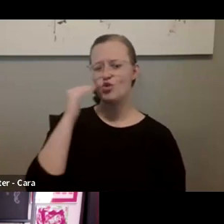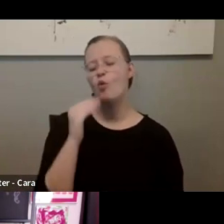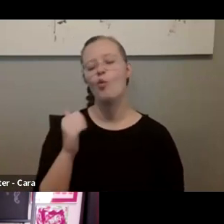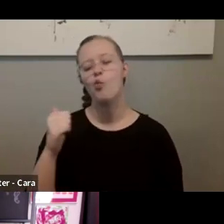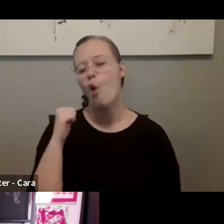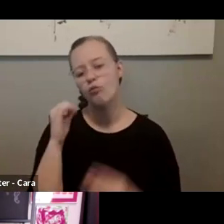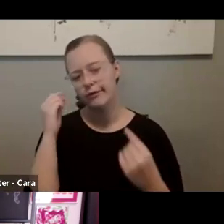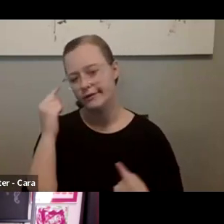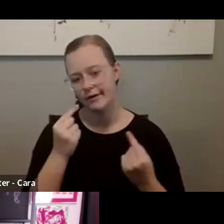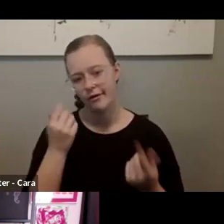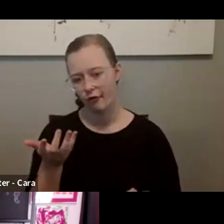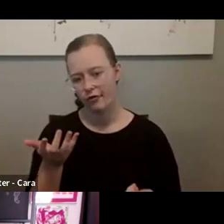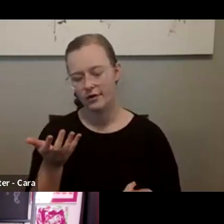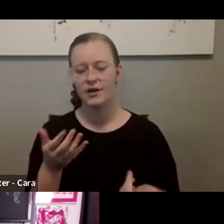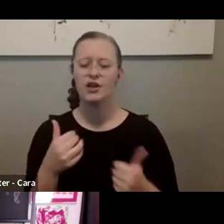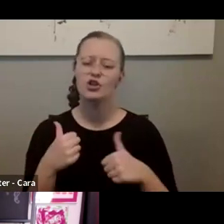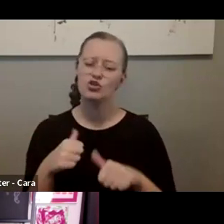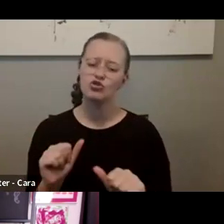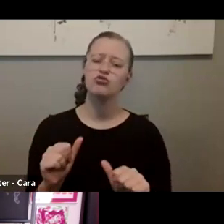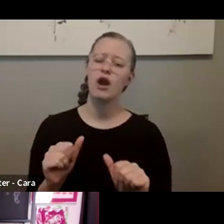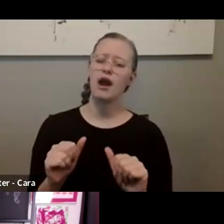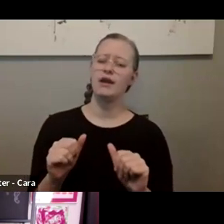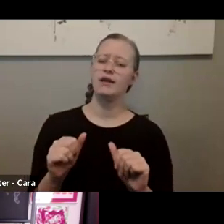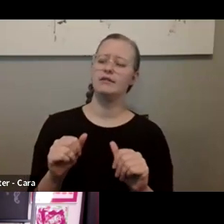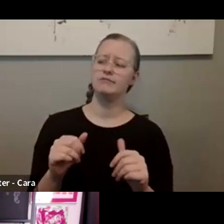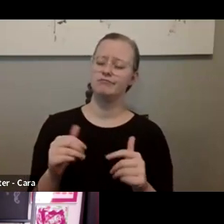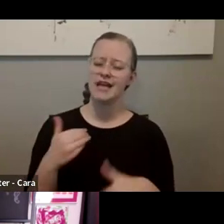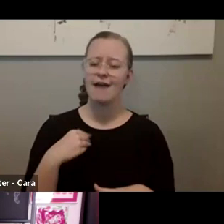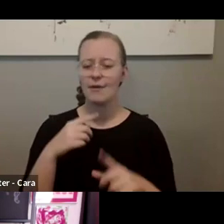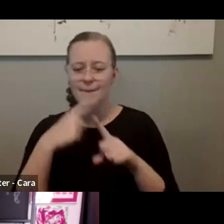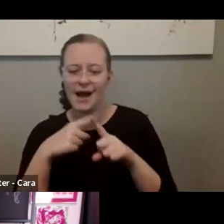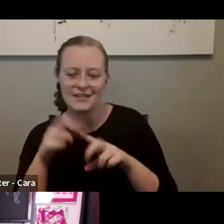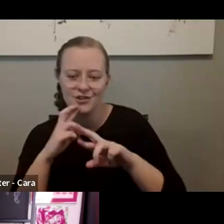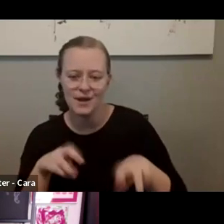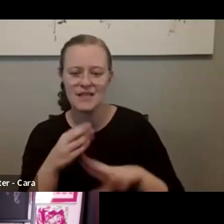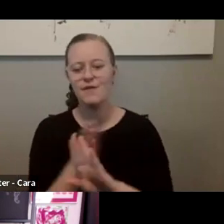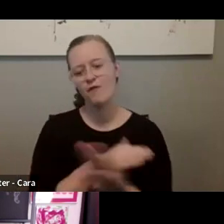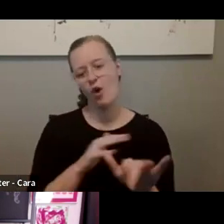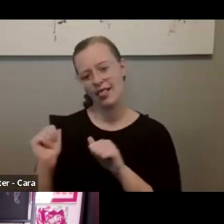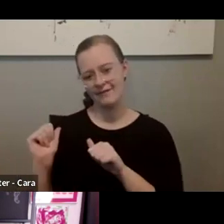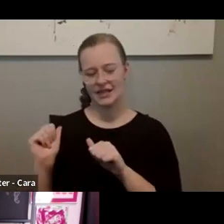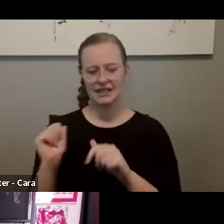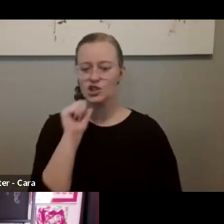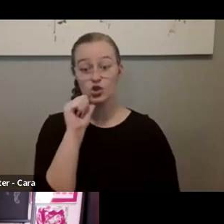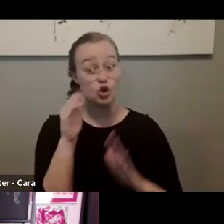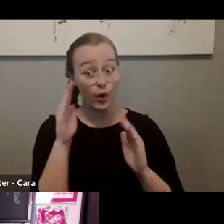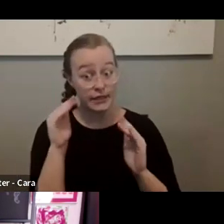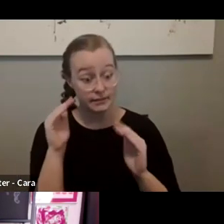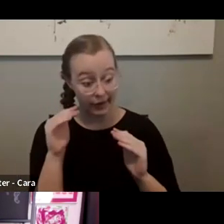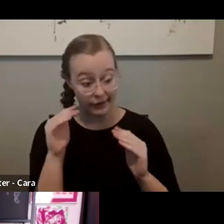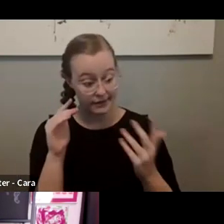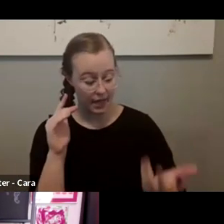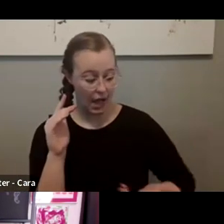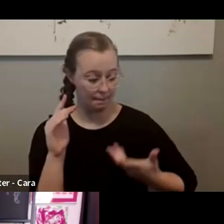and try to get some kind of positive response before leaving the meeting. Don't expect necessarily, certainly